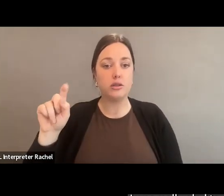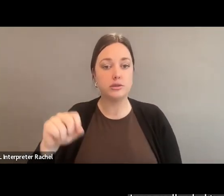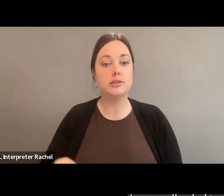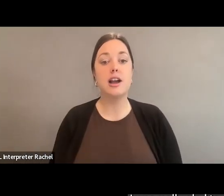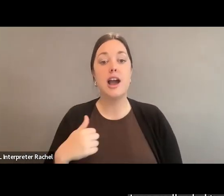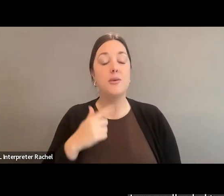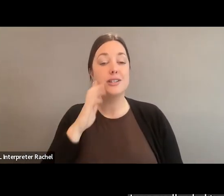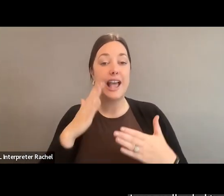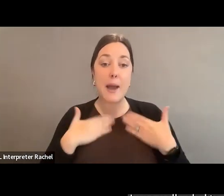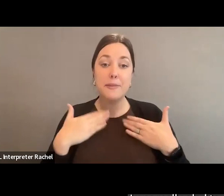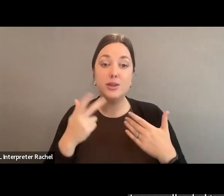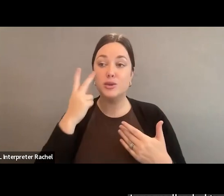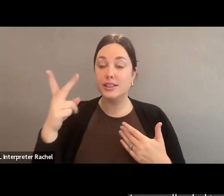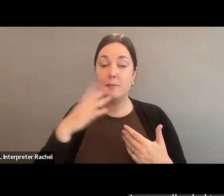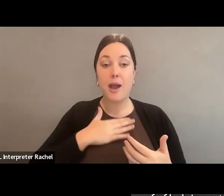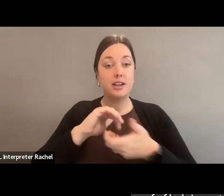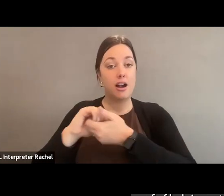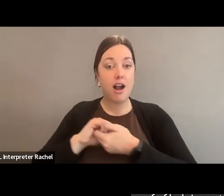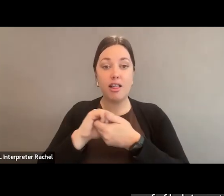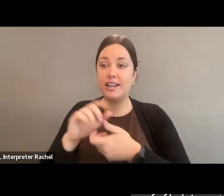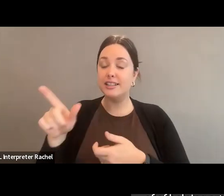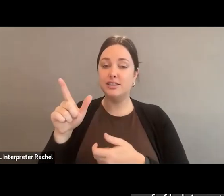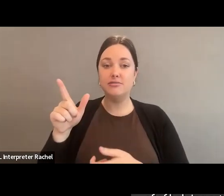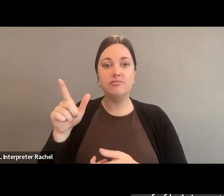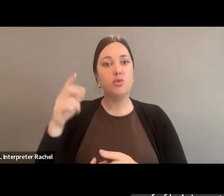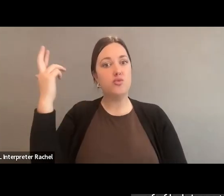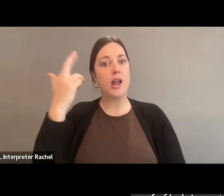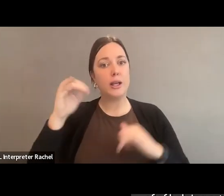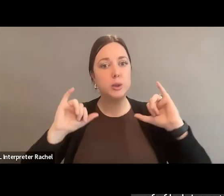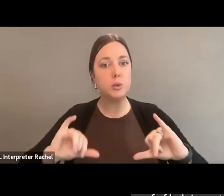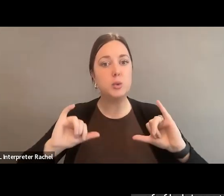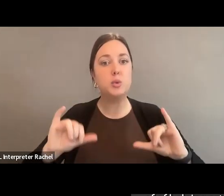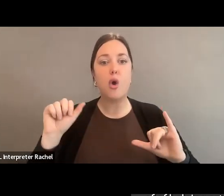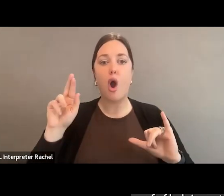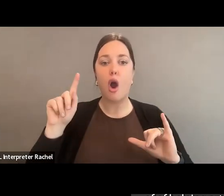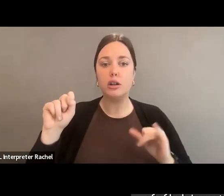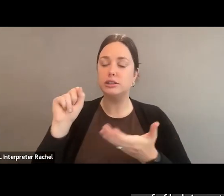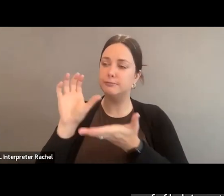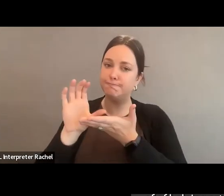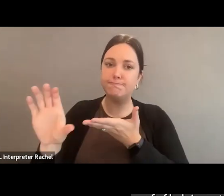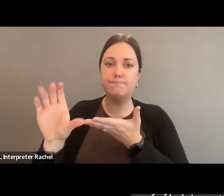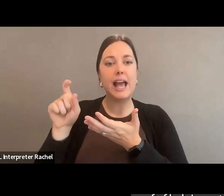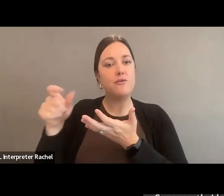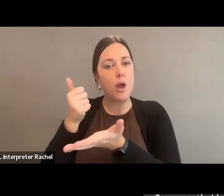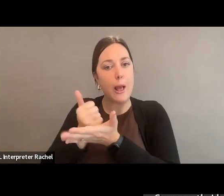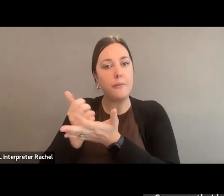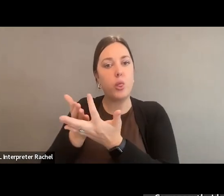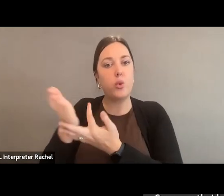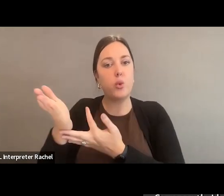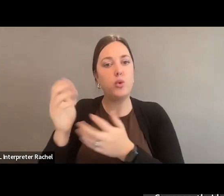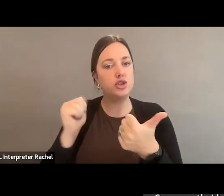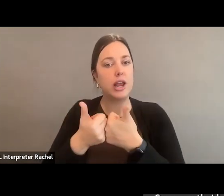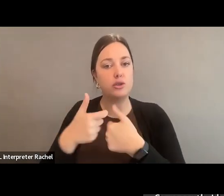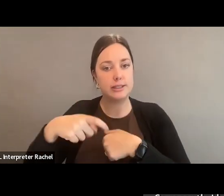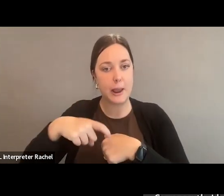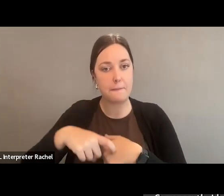colleagues step up and recognize the importance of helping arts organizations get through really challenging times. So recently,